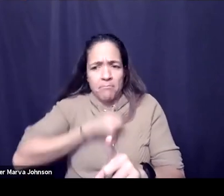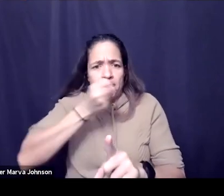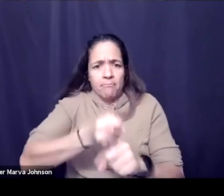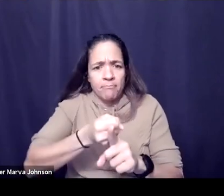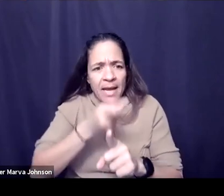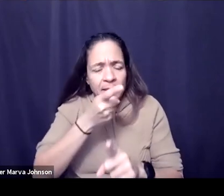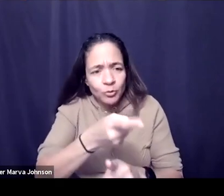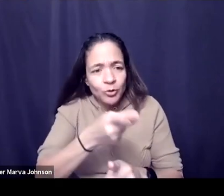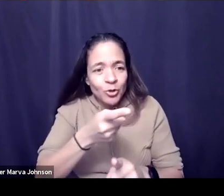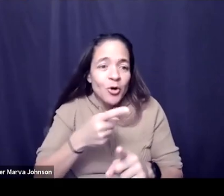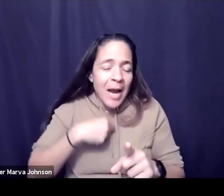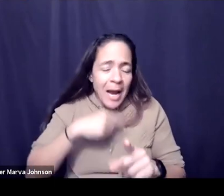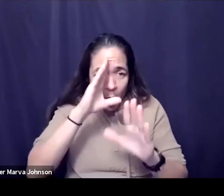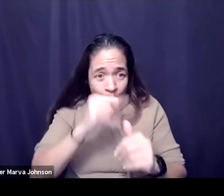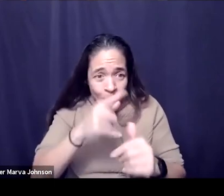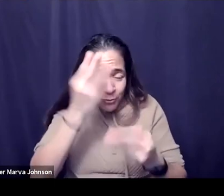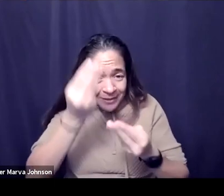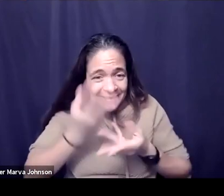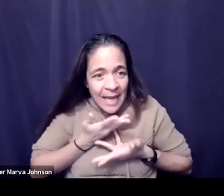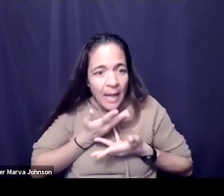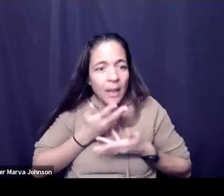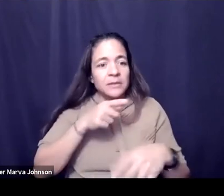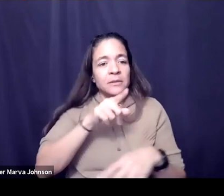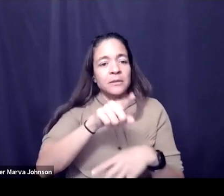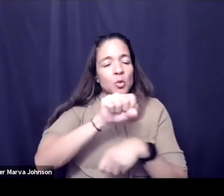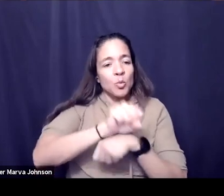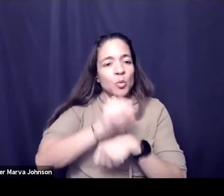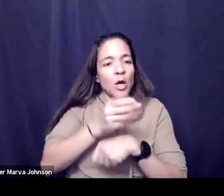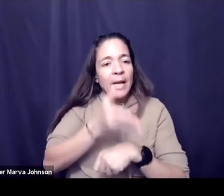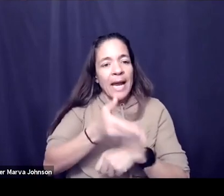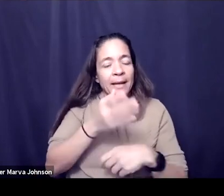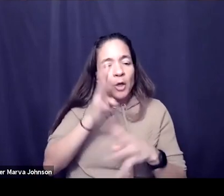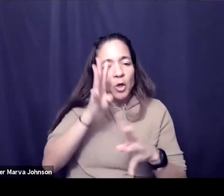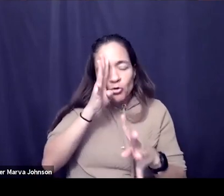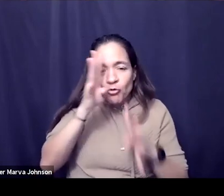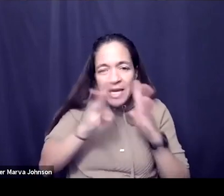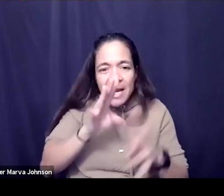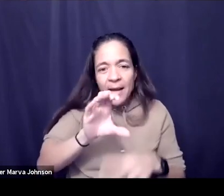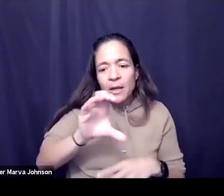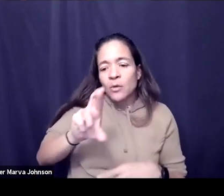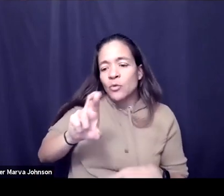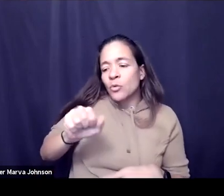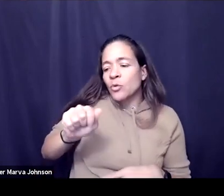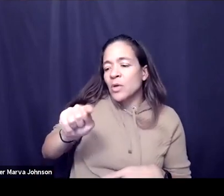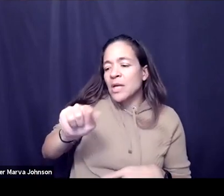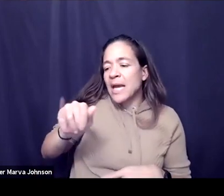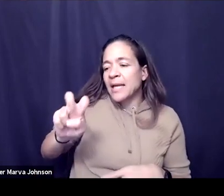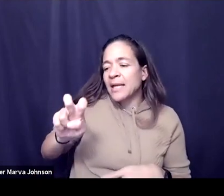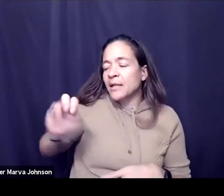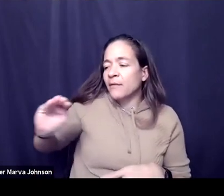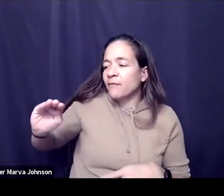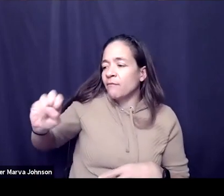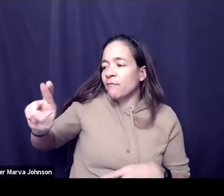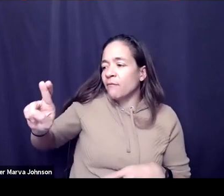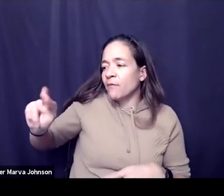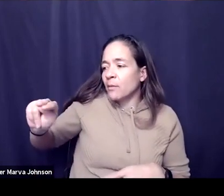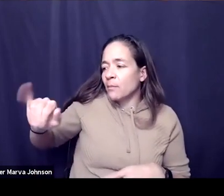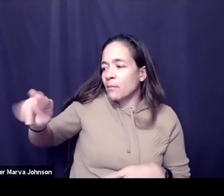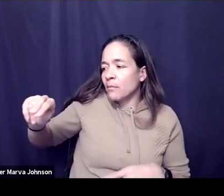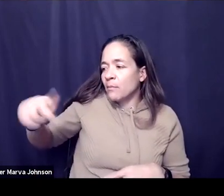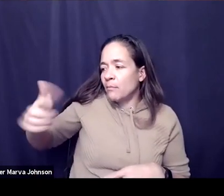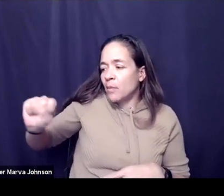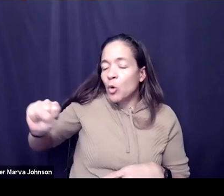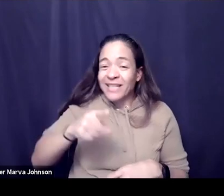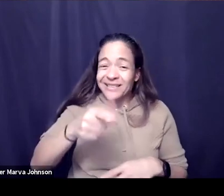us how it had a profound yeah and that's your work at creative mornings which has been a model for those of us the network and a lot of us who are trying to bring people together